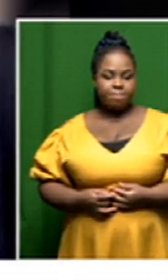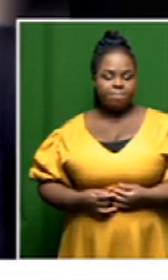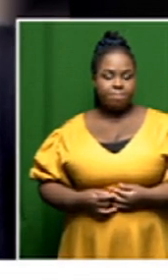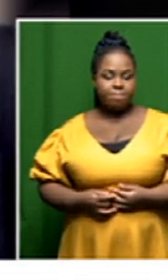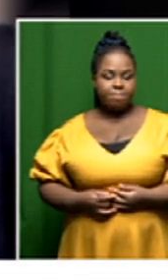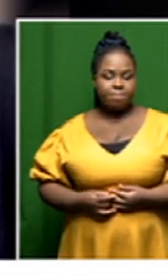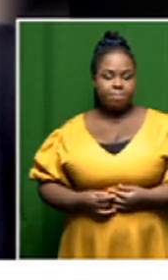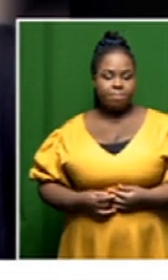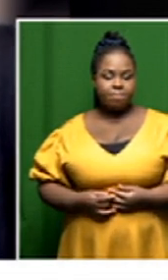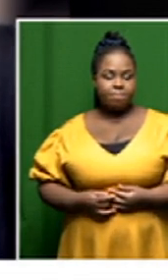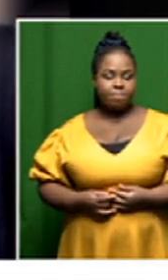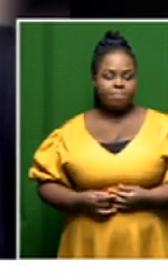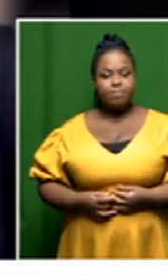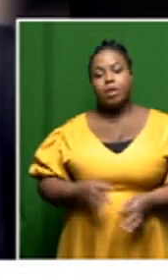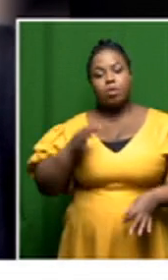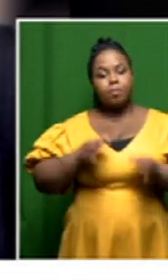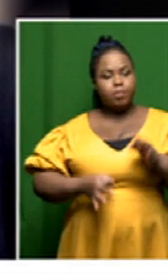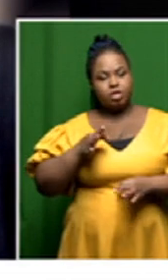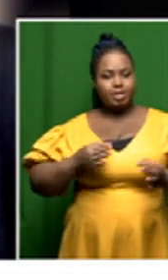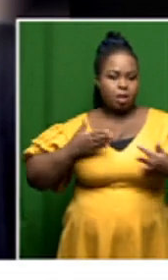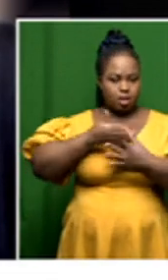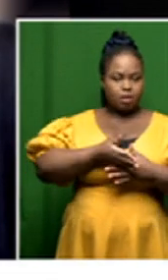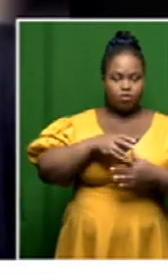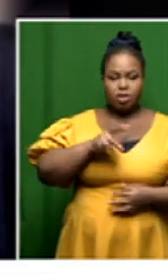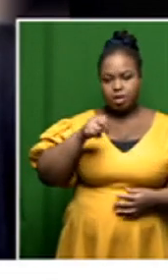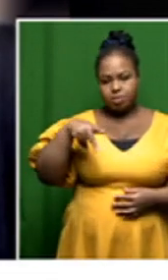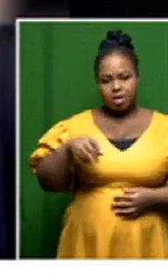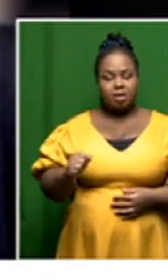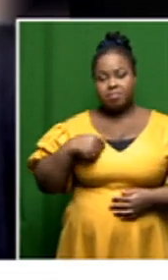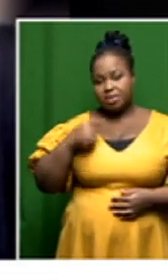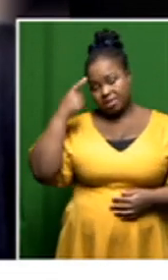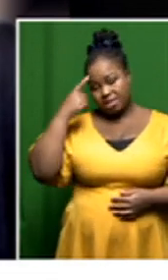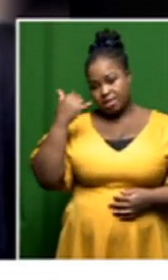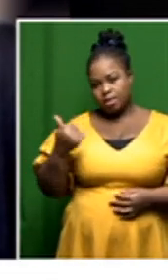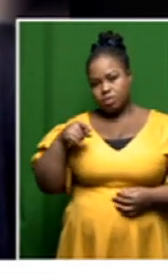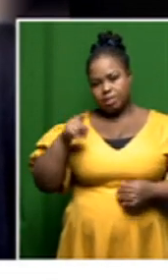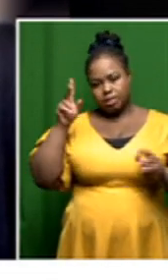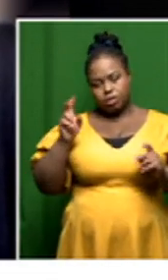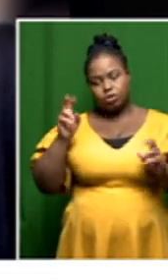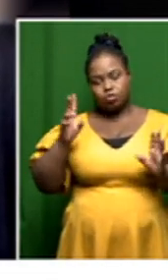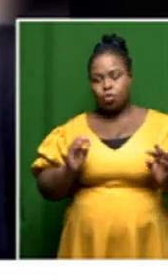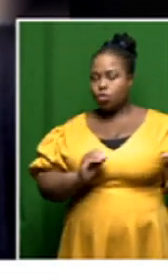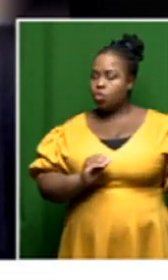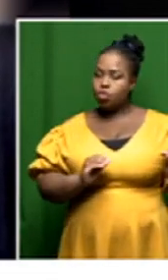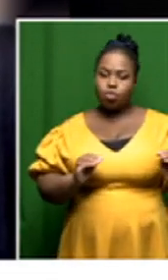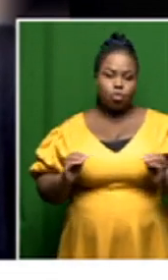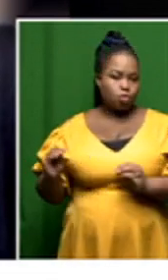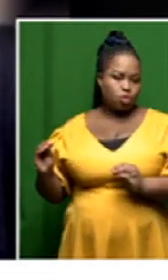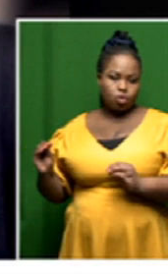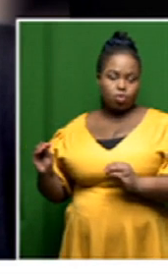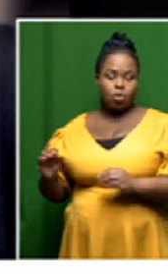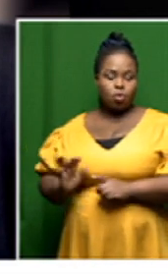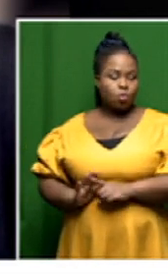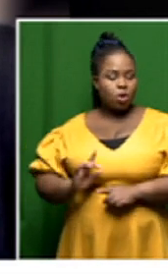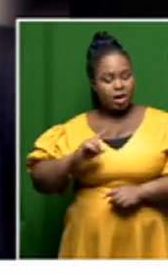referred to as political interference into the npa i think that these are matters that prolongs the oppression that